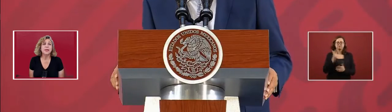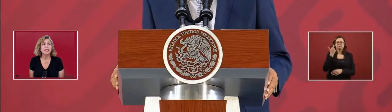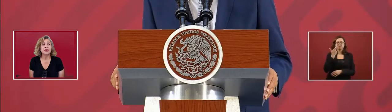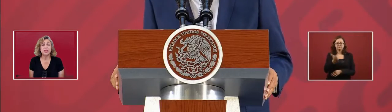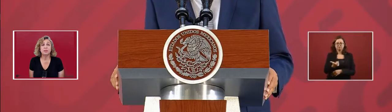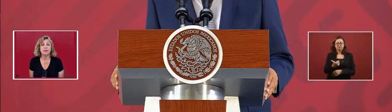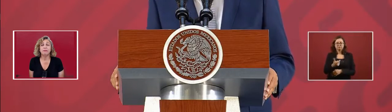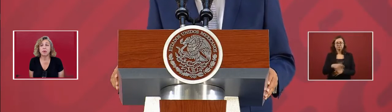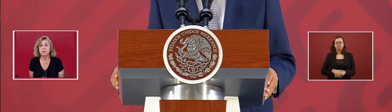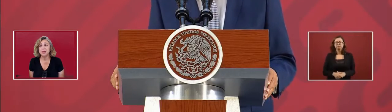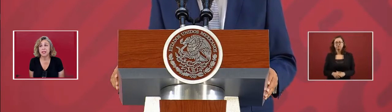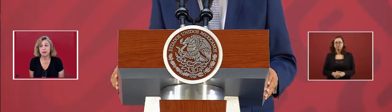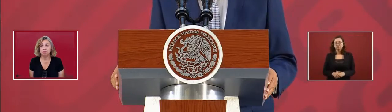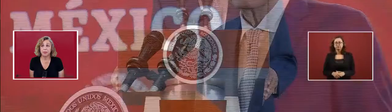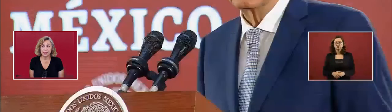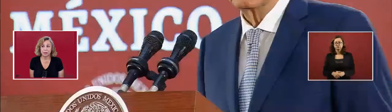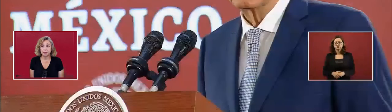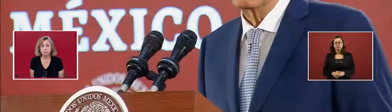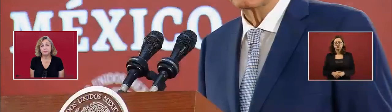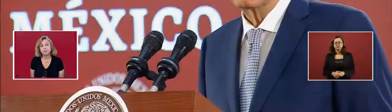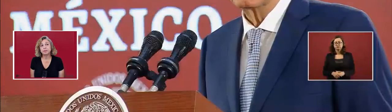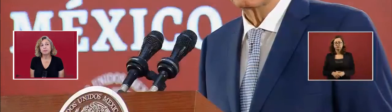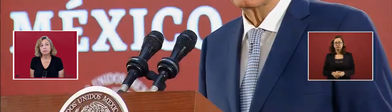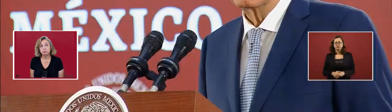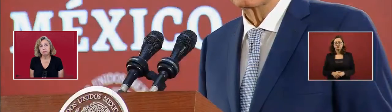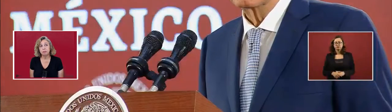has been increased by 40 million pesos.